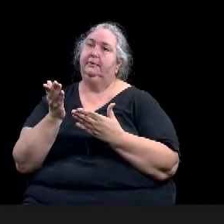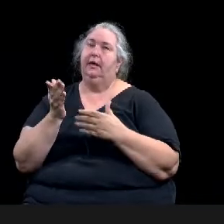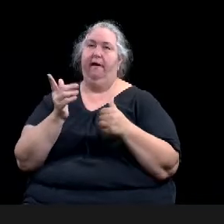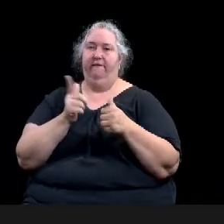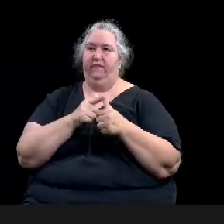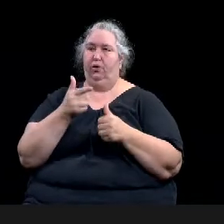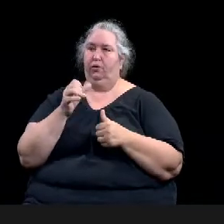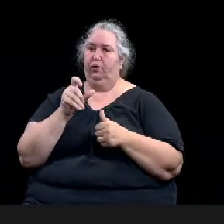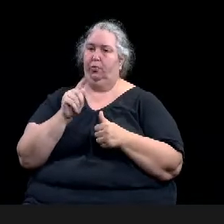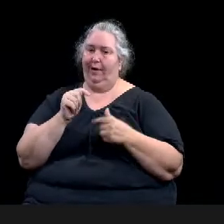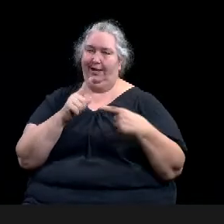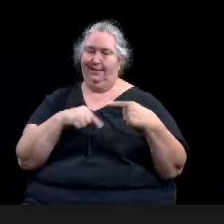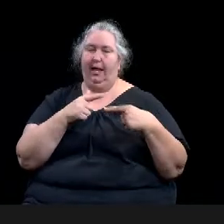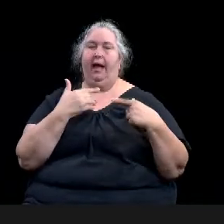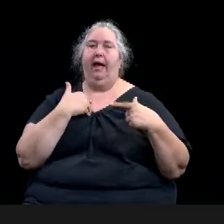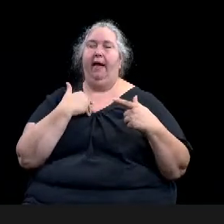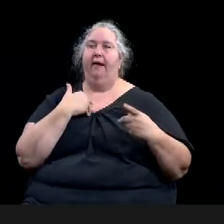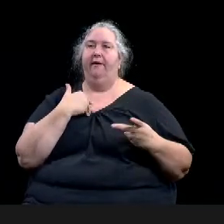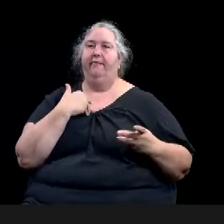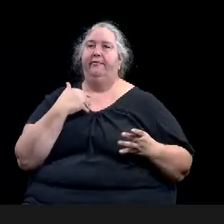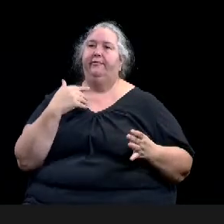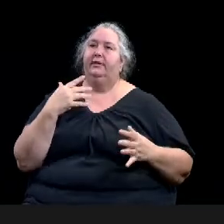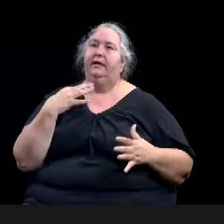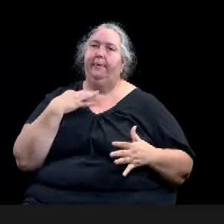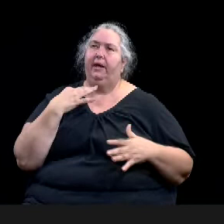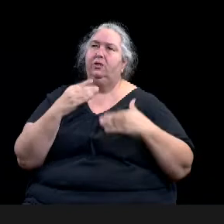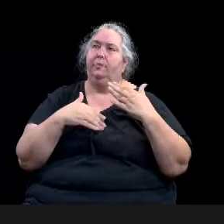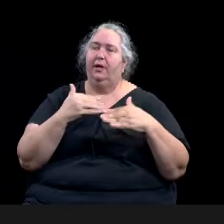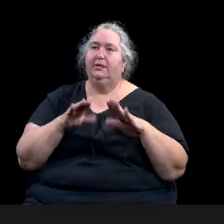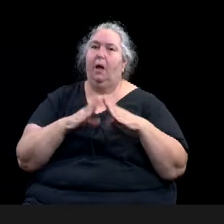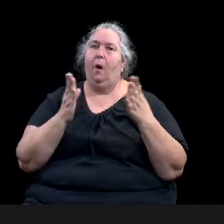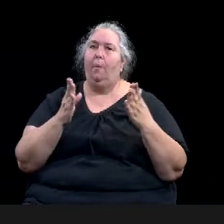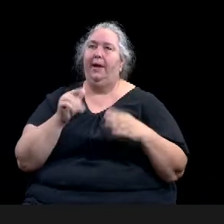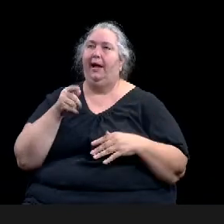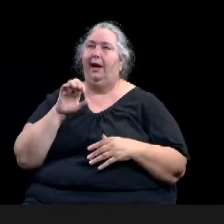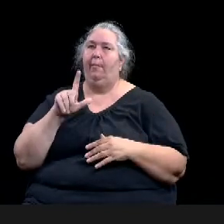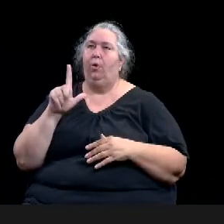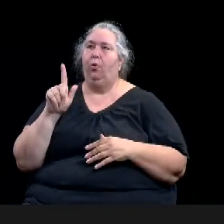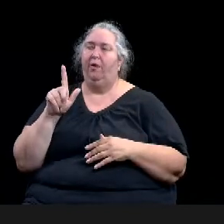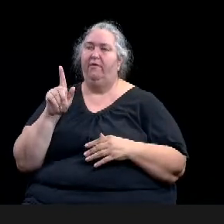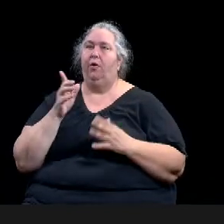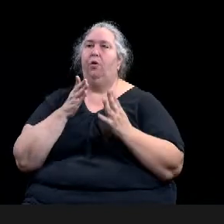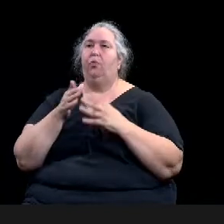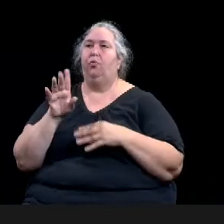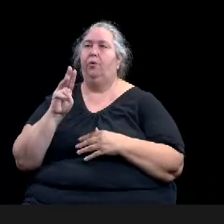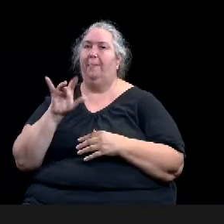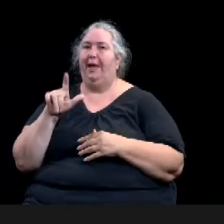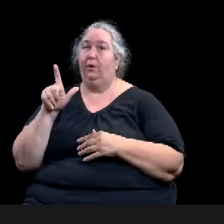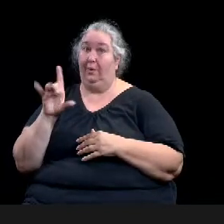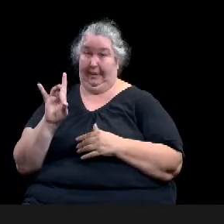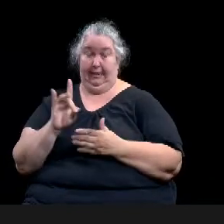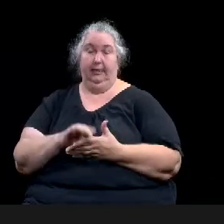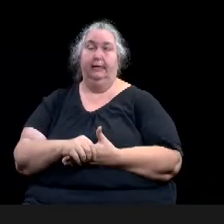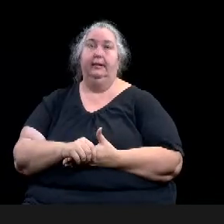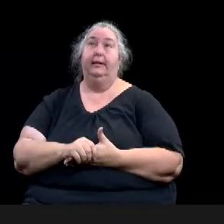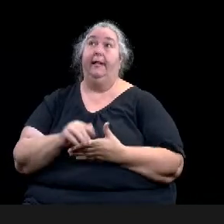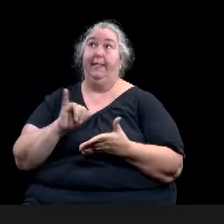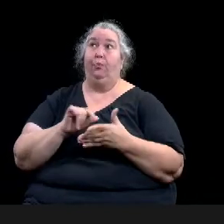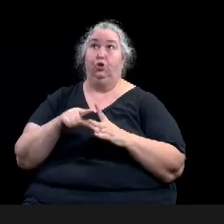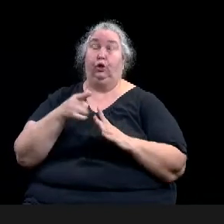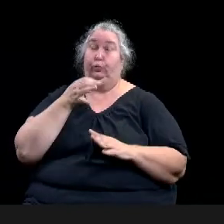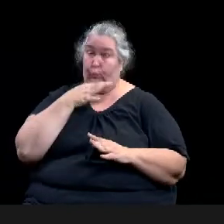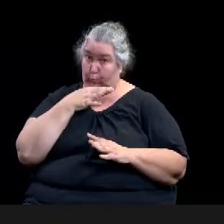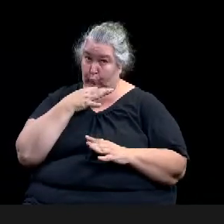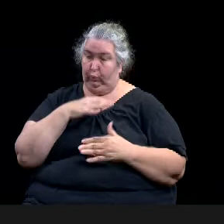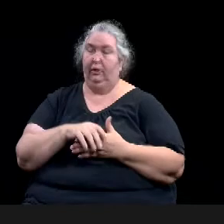so that would, um, start very soon. But that would give the neighborhoods a little over a month to, you know, come together as a